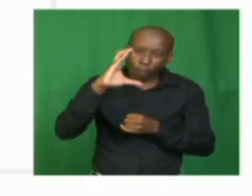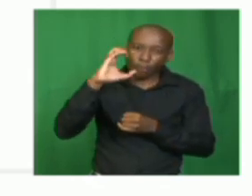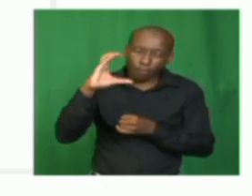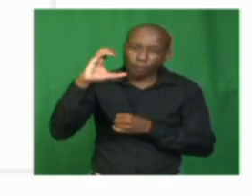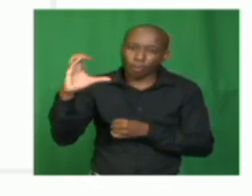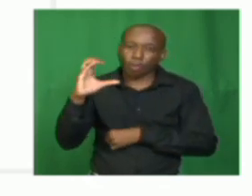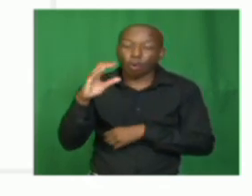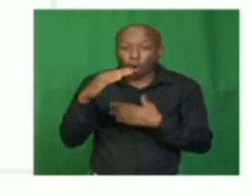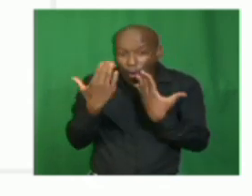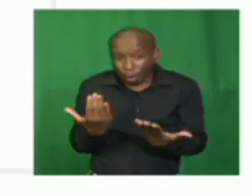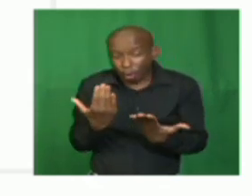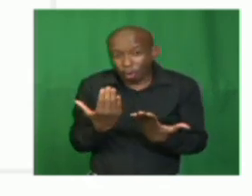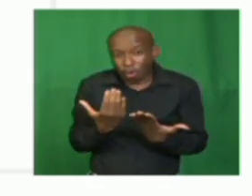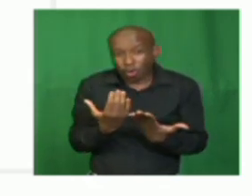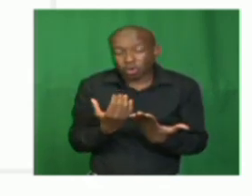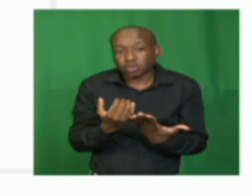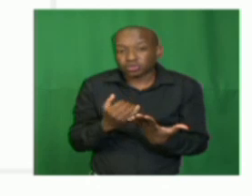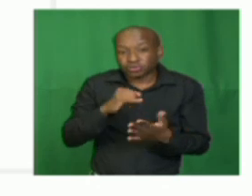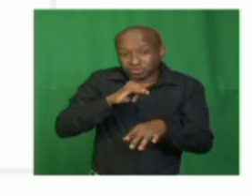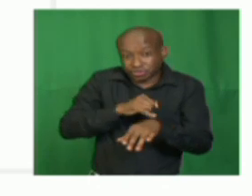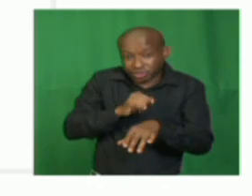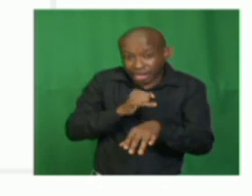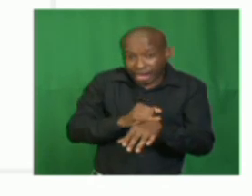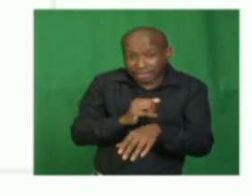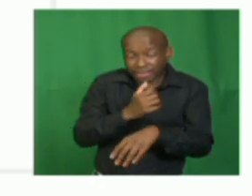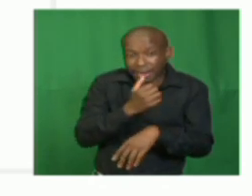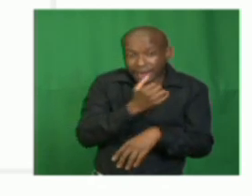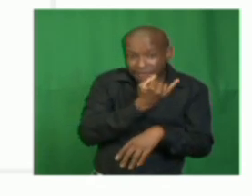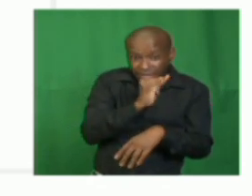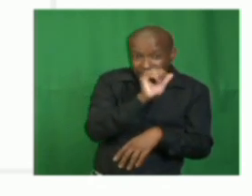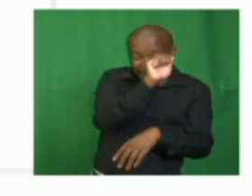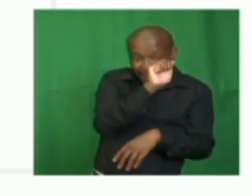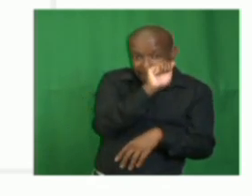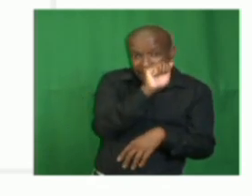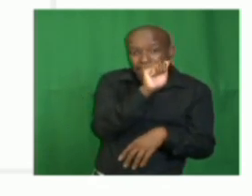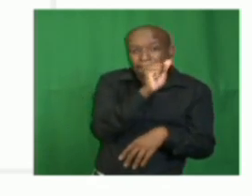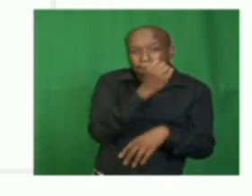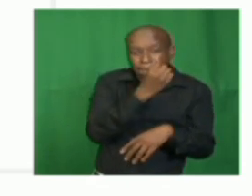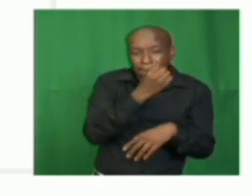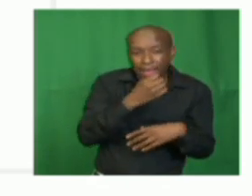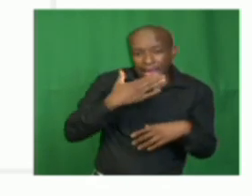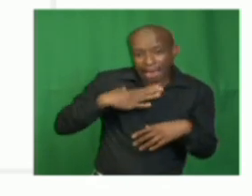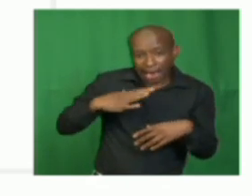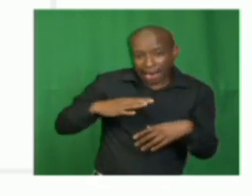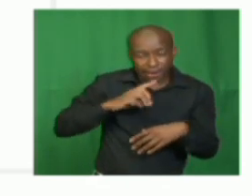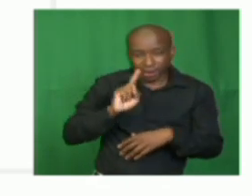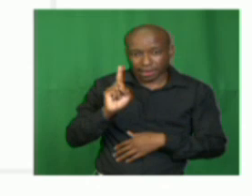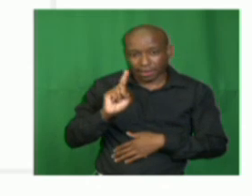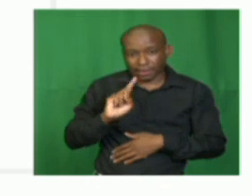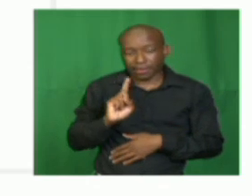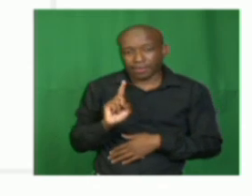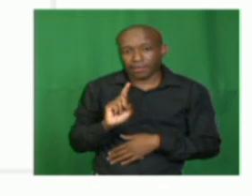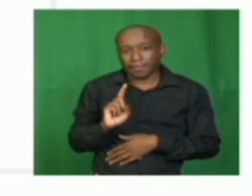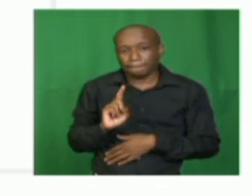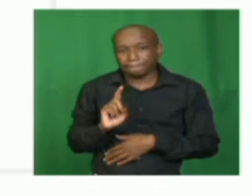or just write a capital letter at the beginning of each word, except for the